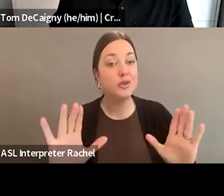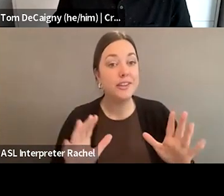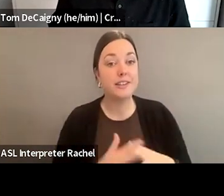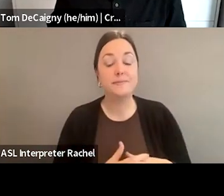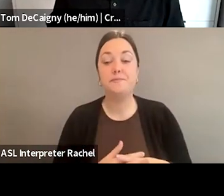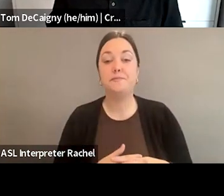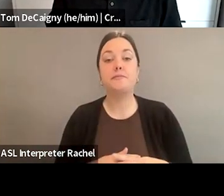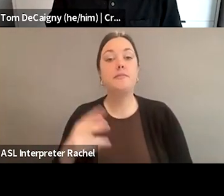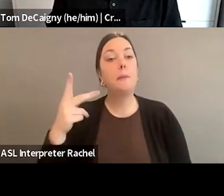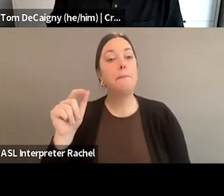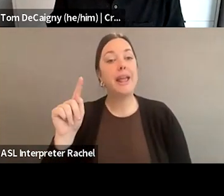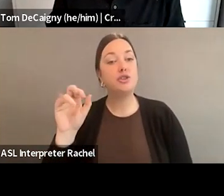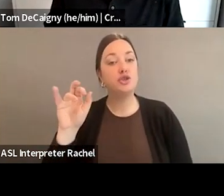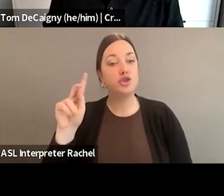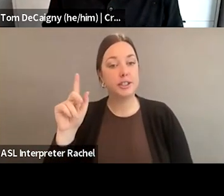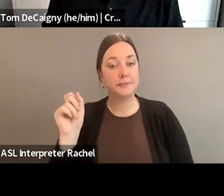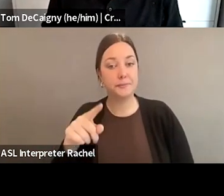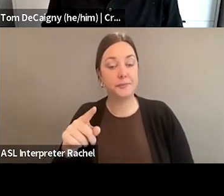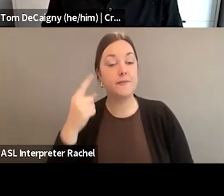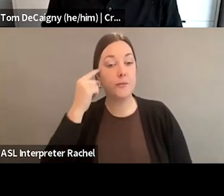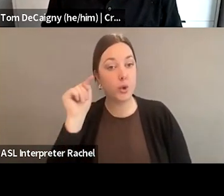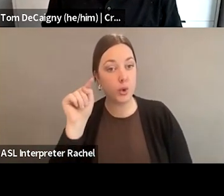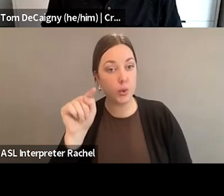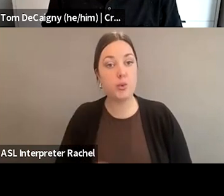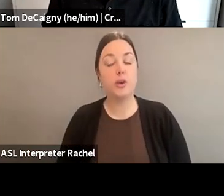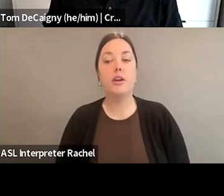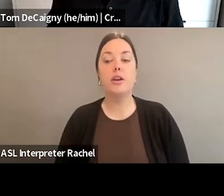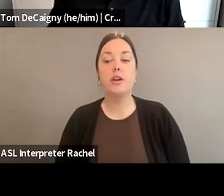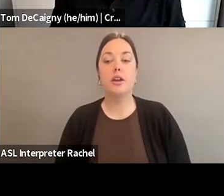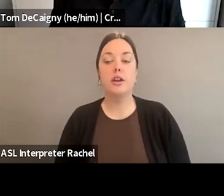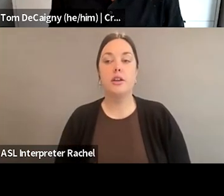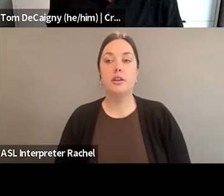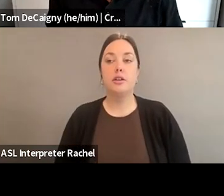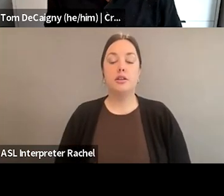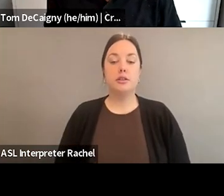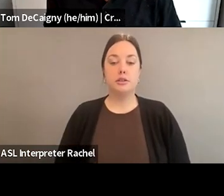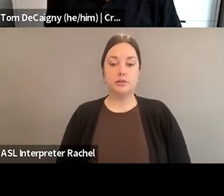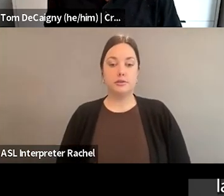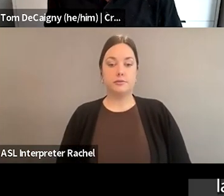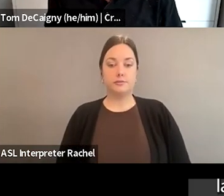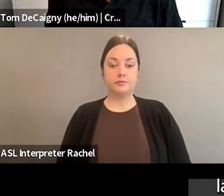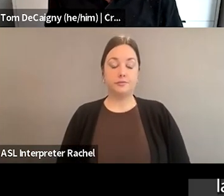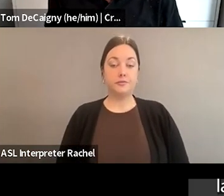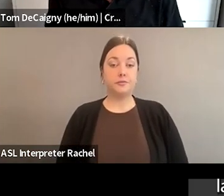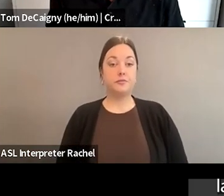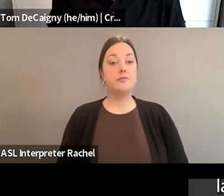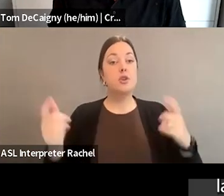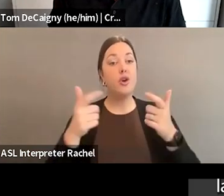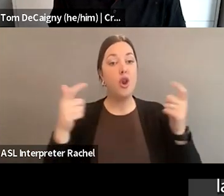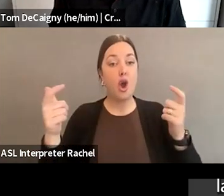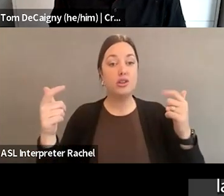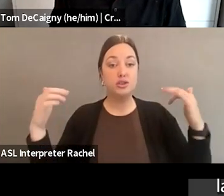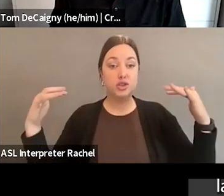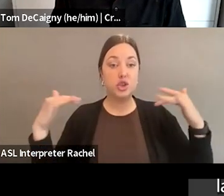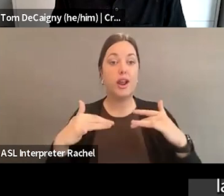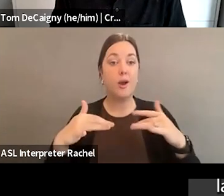And Patrick, a question for you is, what, in the large turnout that you had